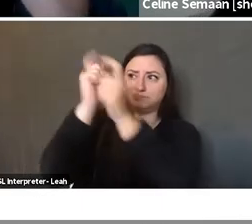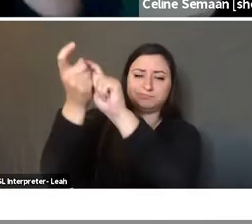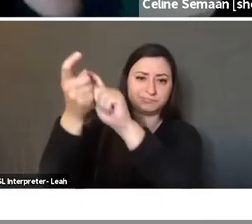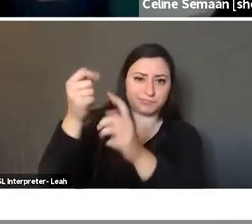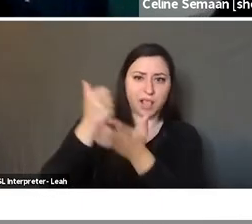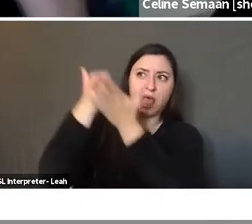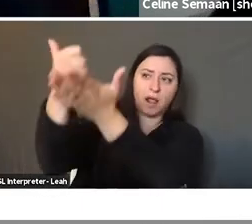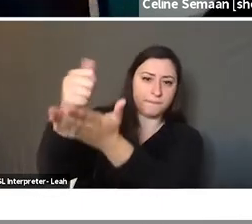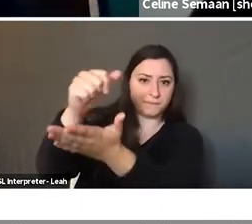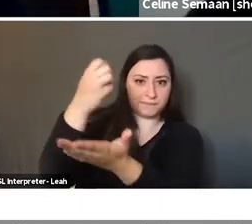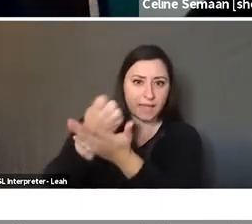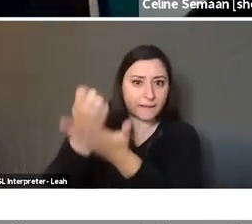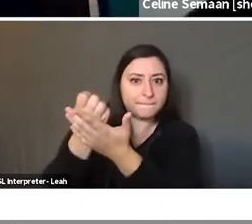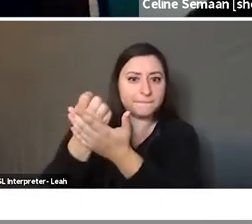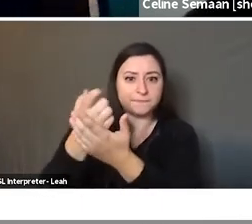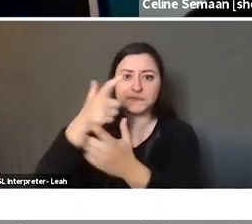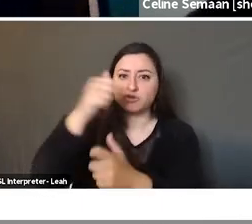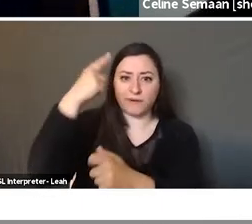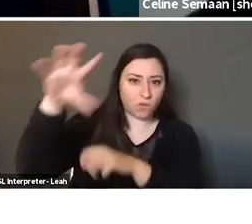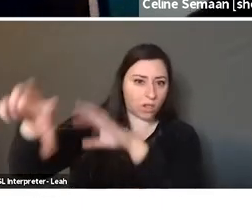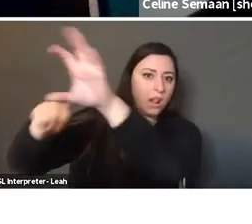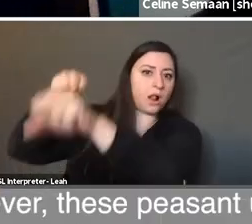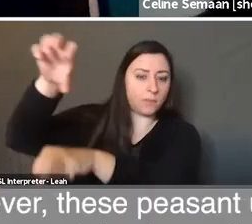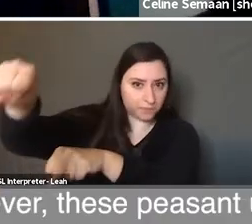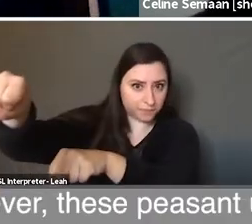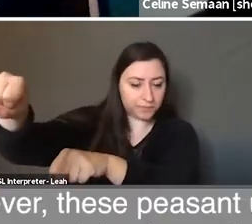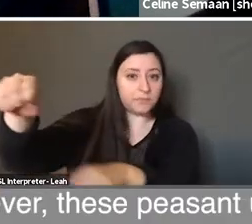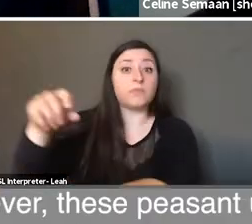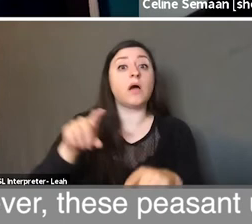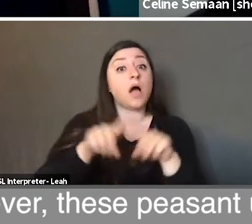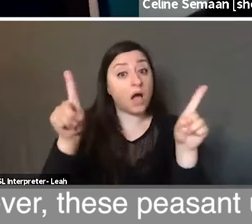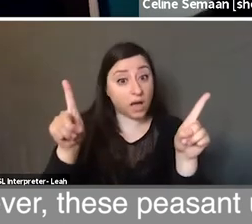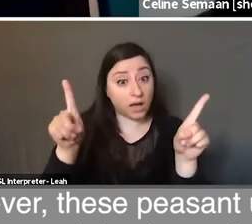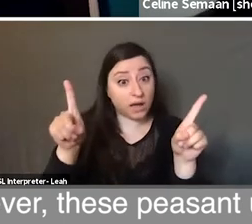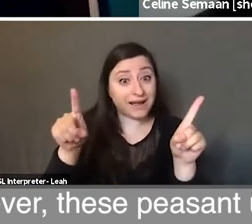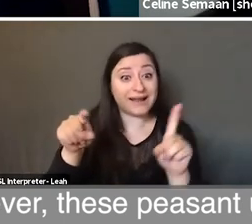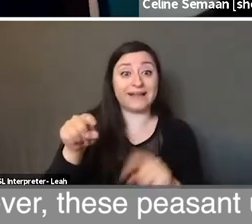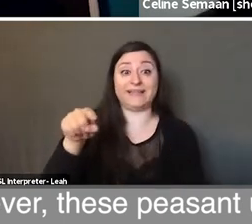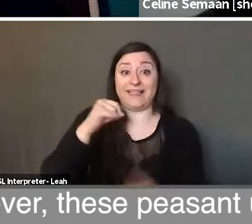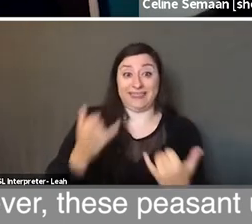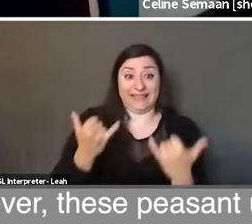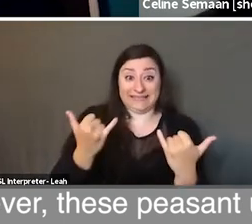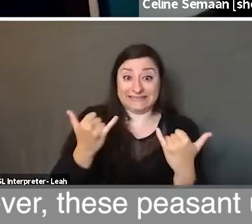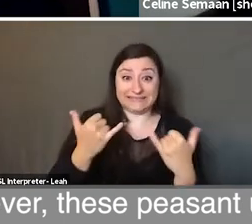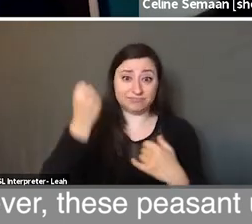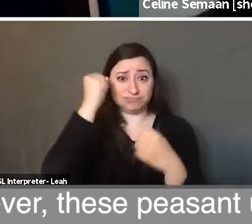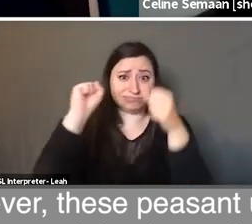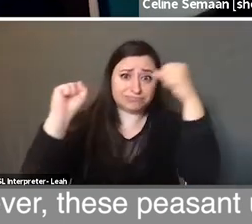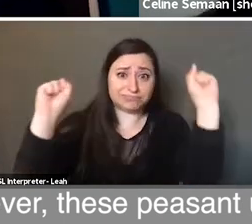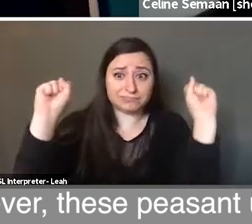economic interest of the colonial power. However, these peasant uprisings were